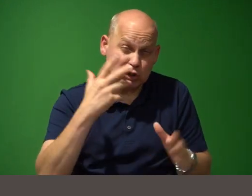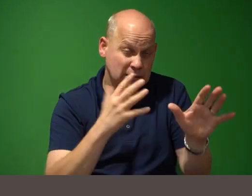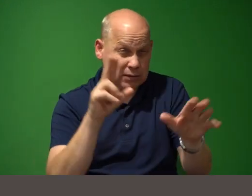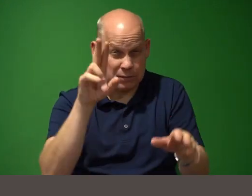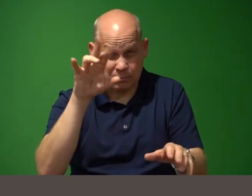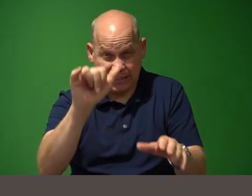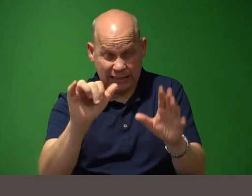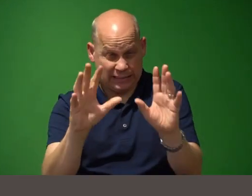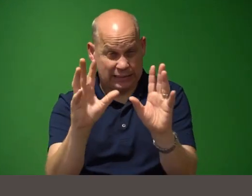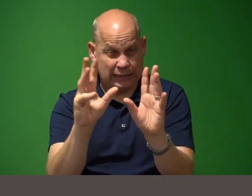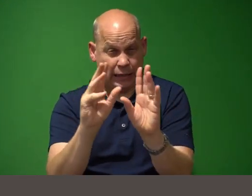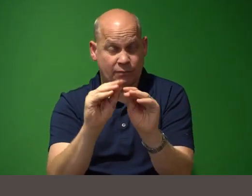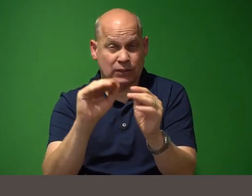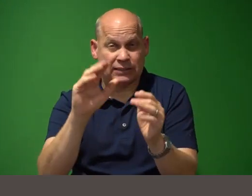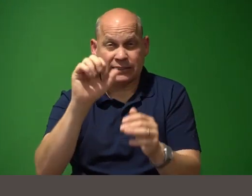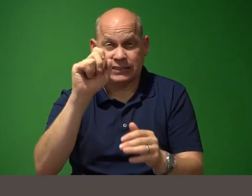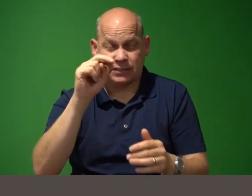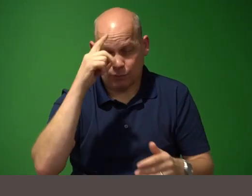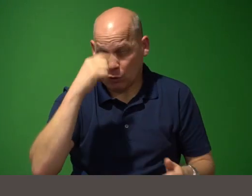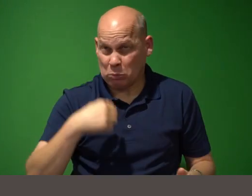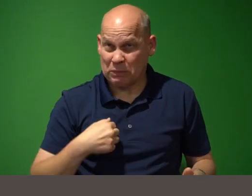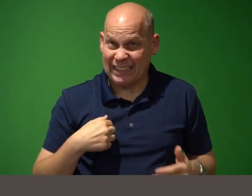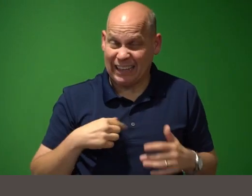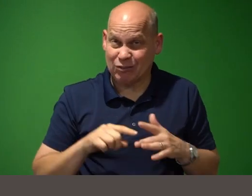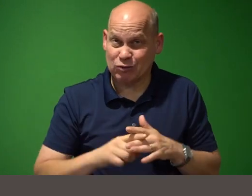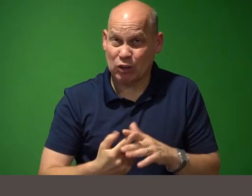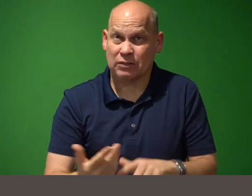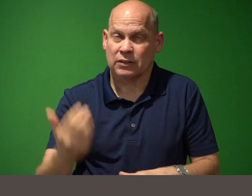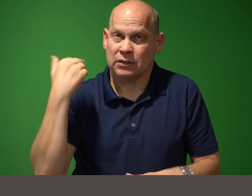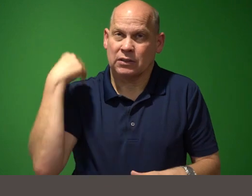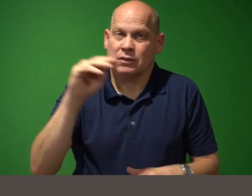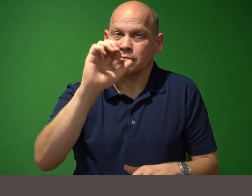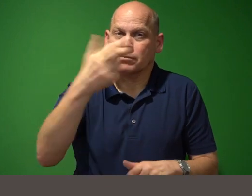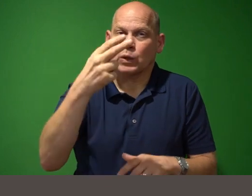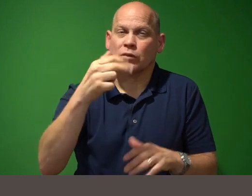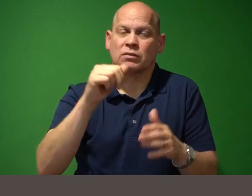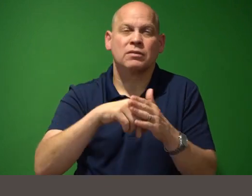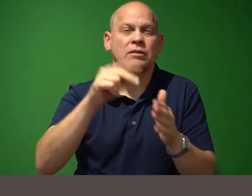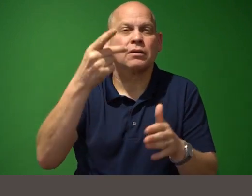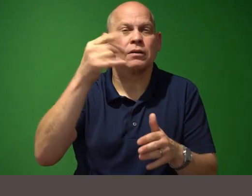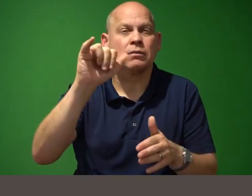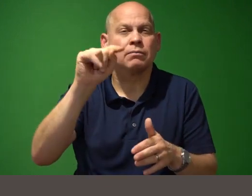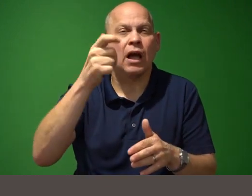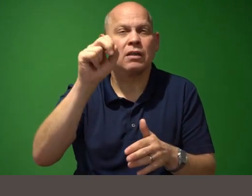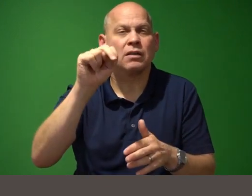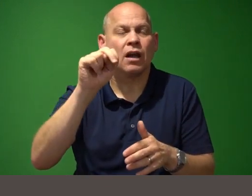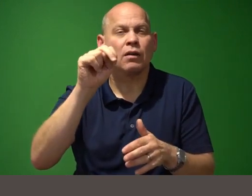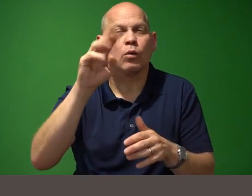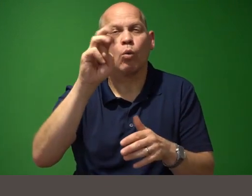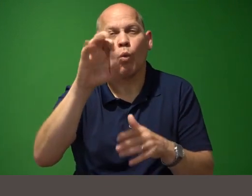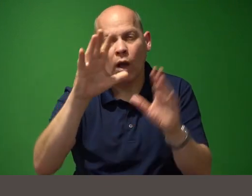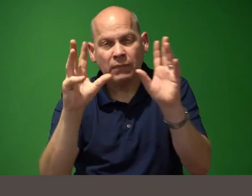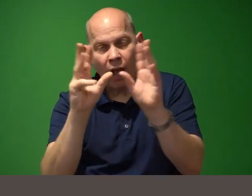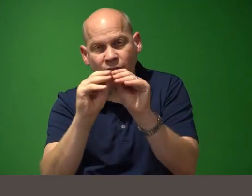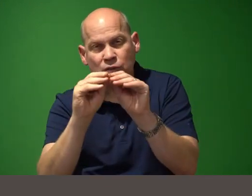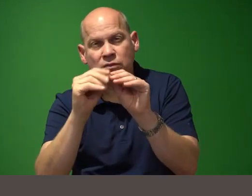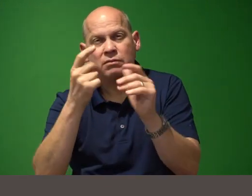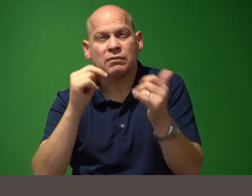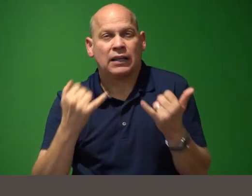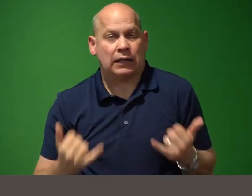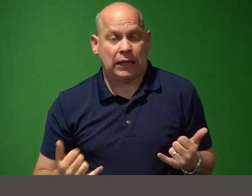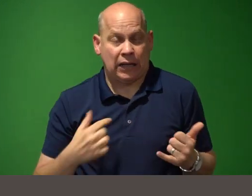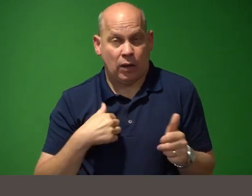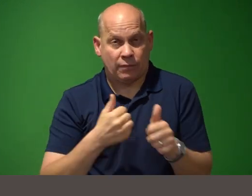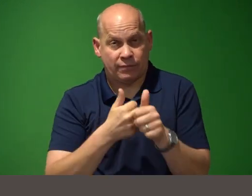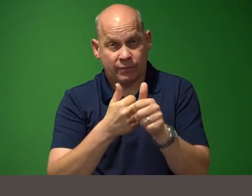i know for me i started way back in march at the python web conference and then i followed i didn't attend but i